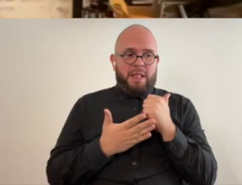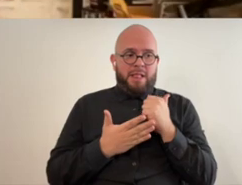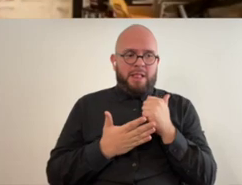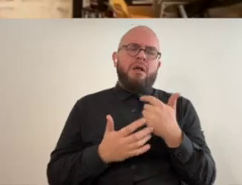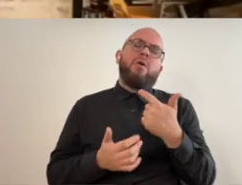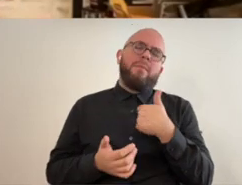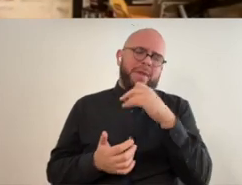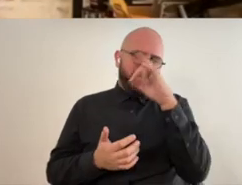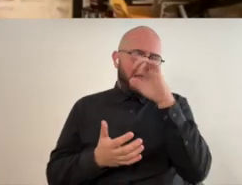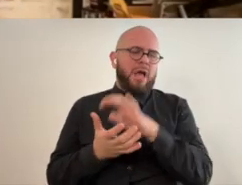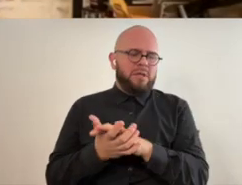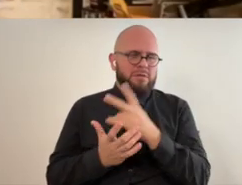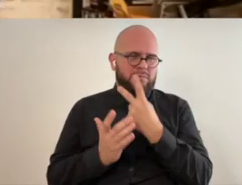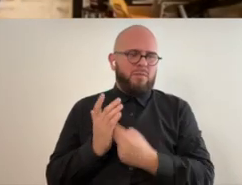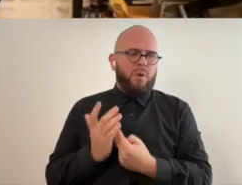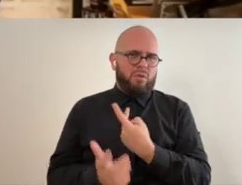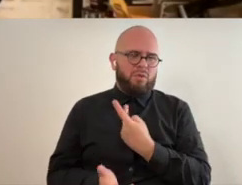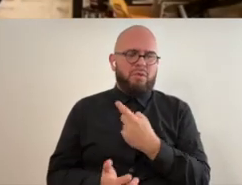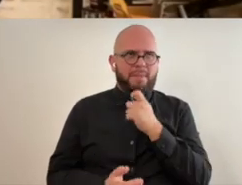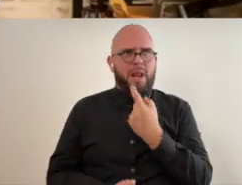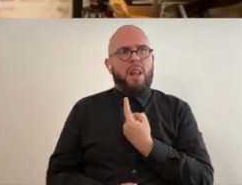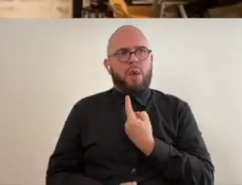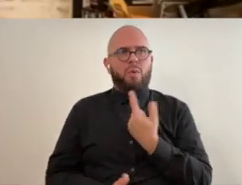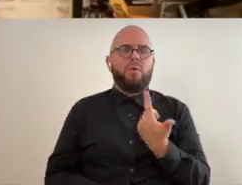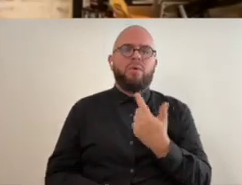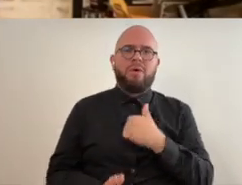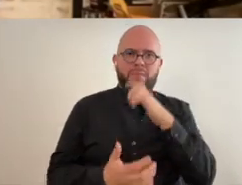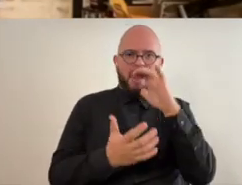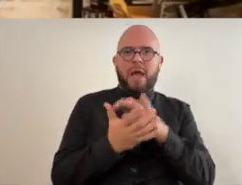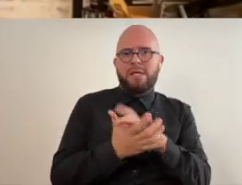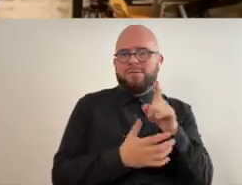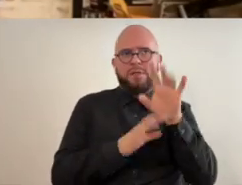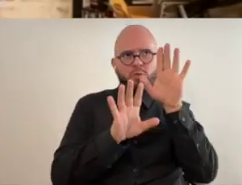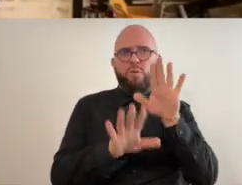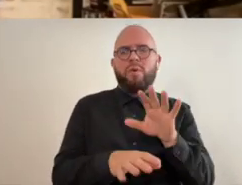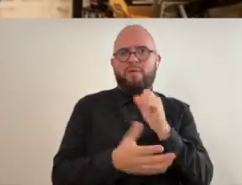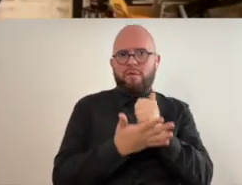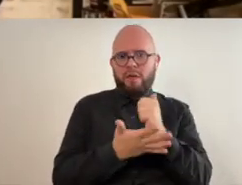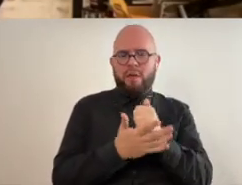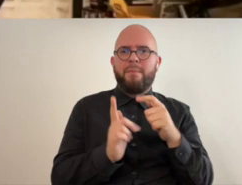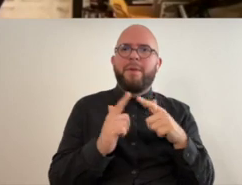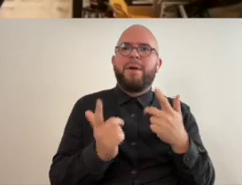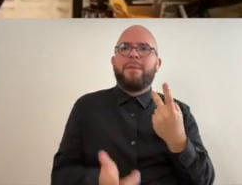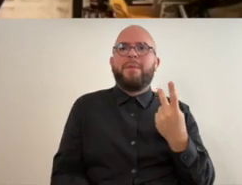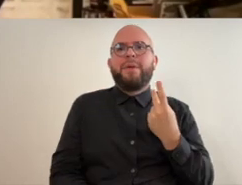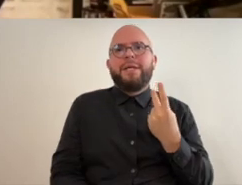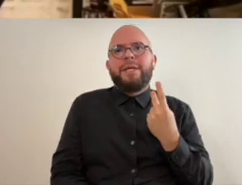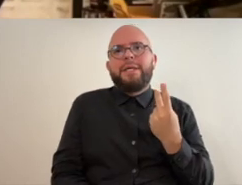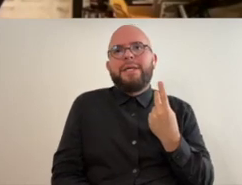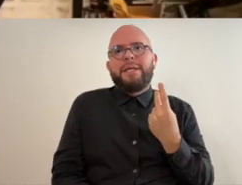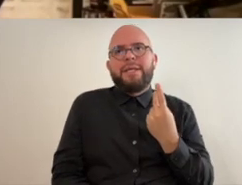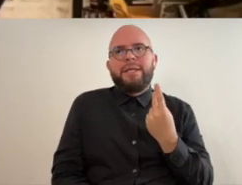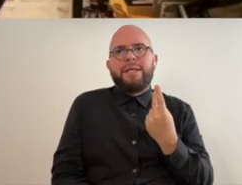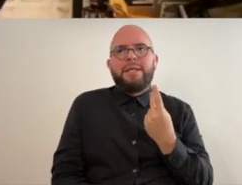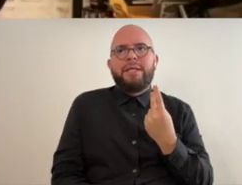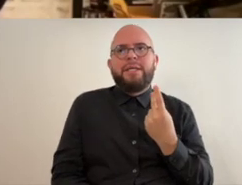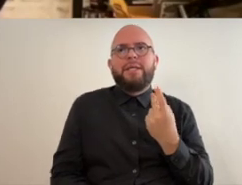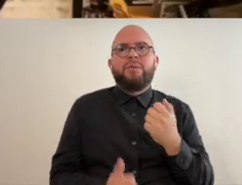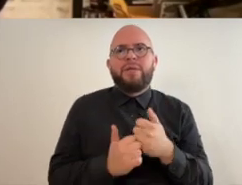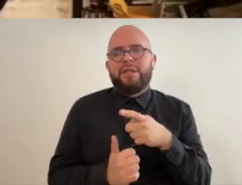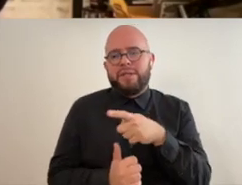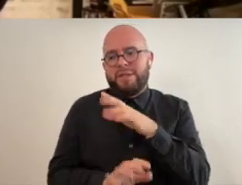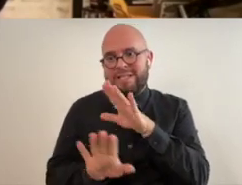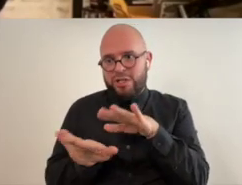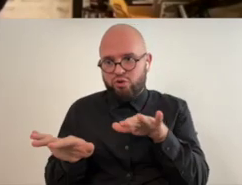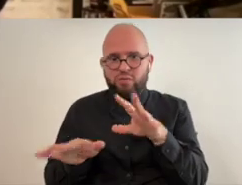husband and i don't want to sound like i'm all by myself because my husband is a wonderful help um but between our children